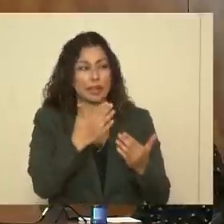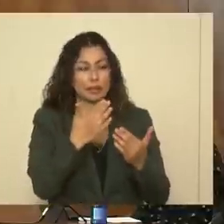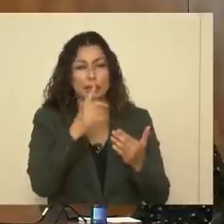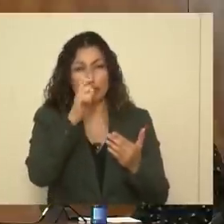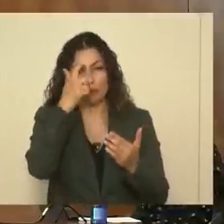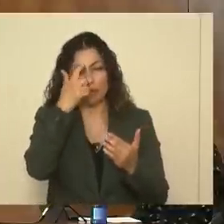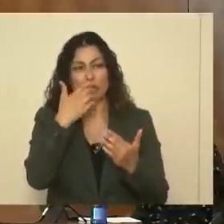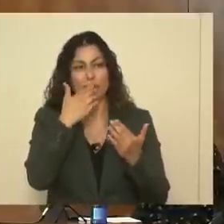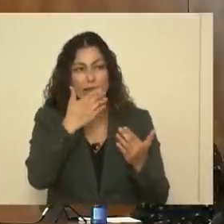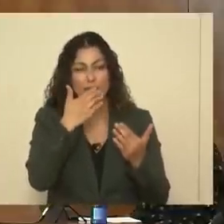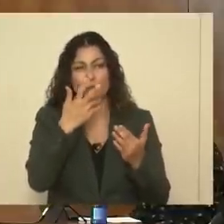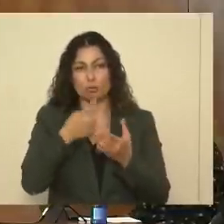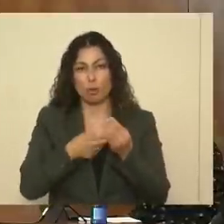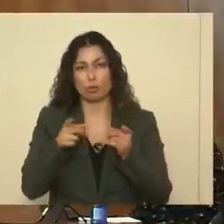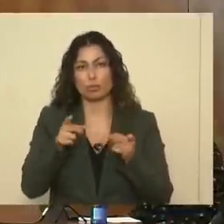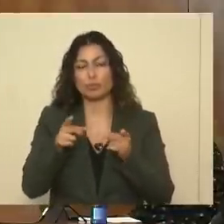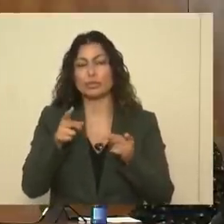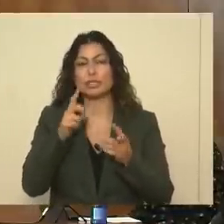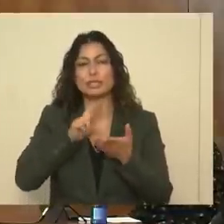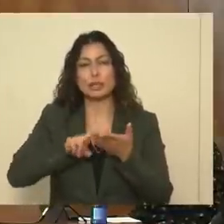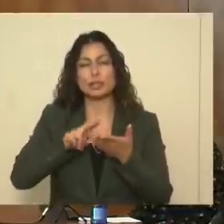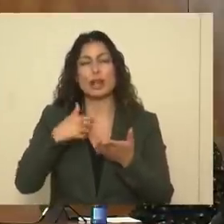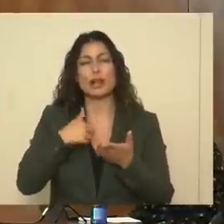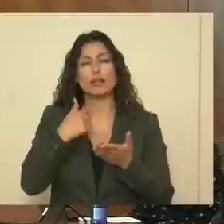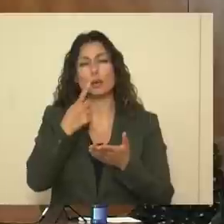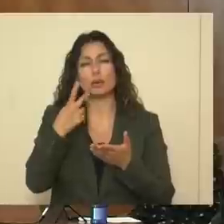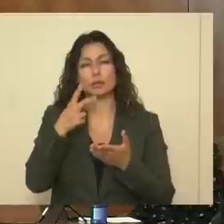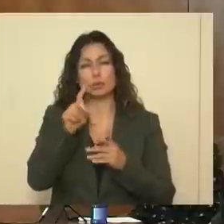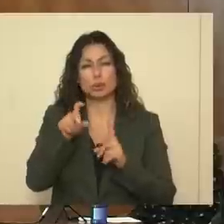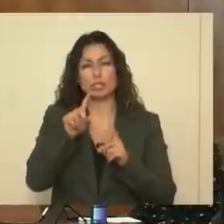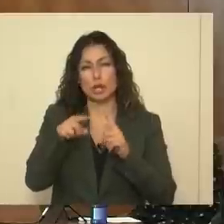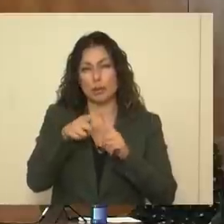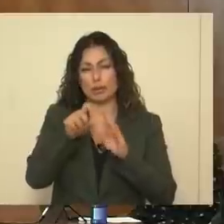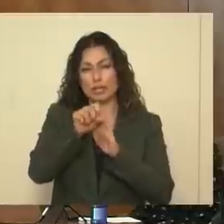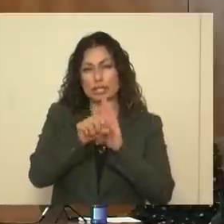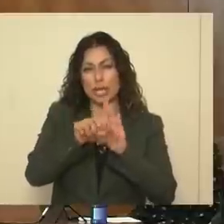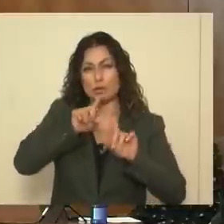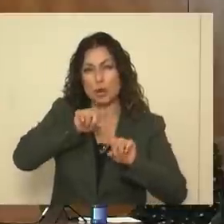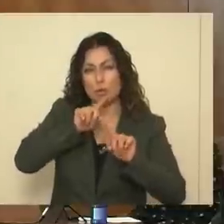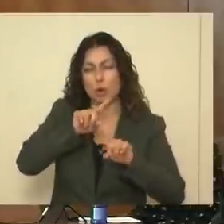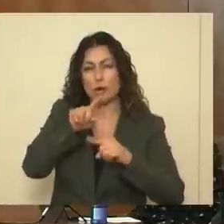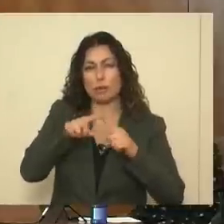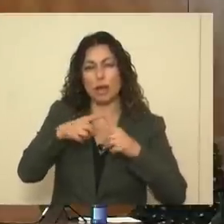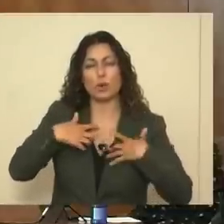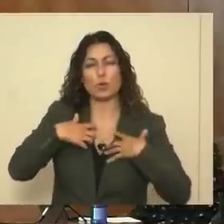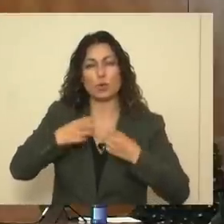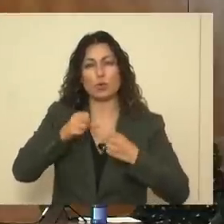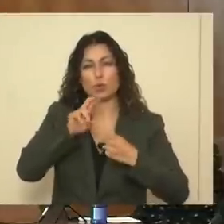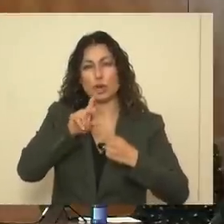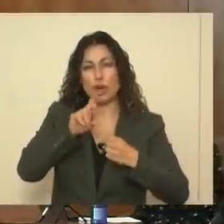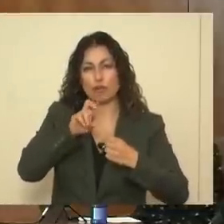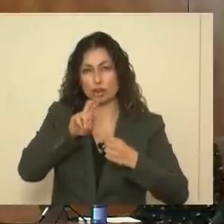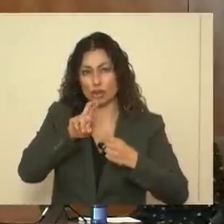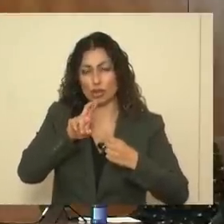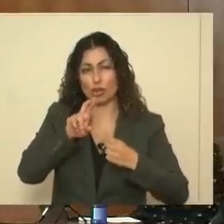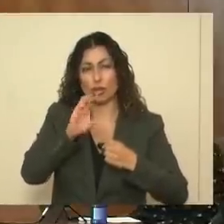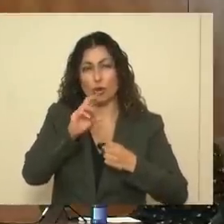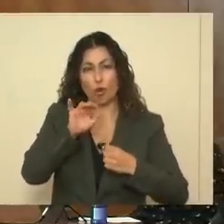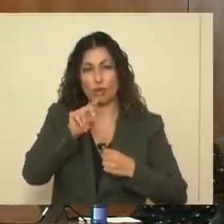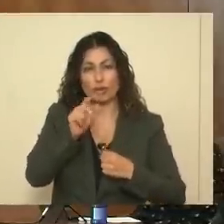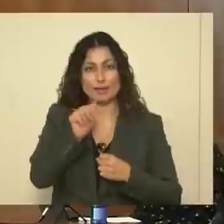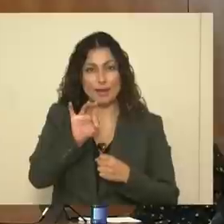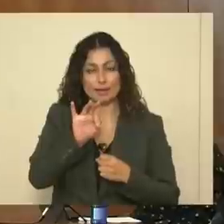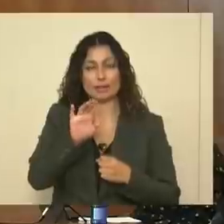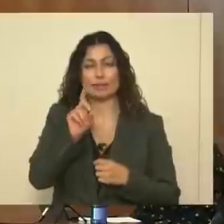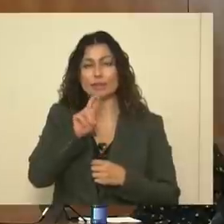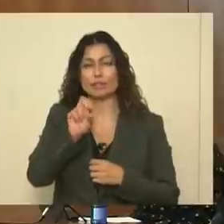Governor and Secretaries. I have a few questions related to the state's reporting of the recovered COVID-19 cases. Dr. Scraise